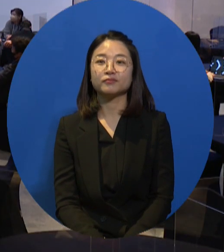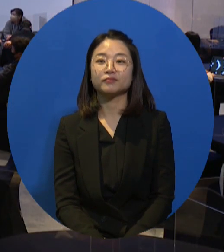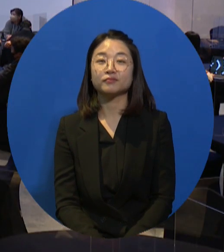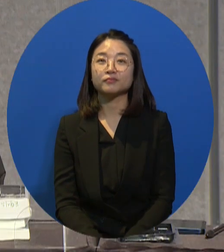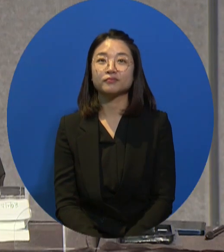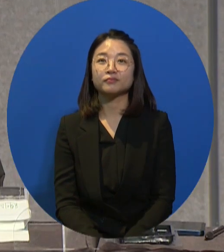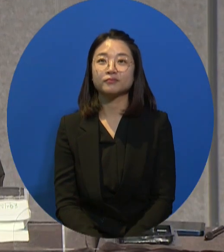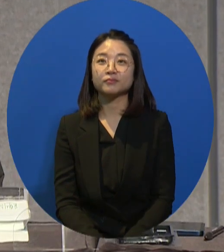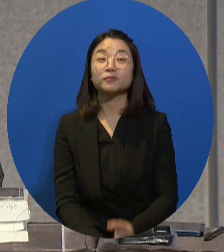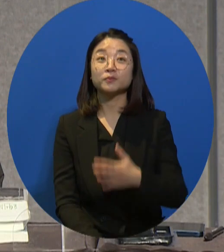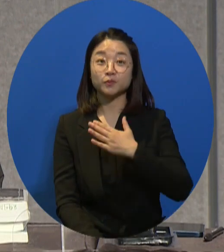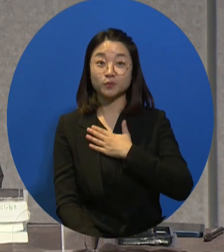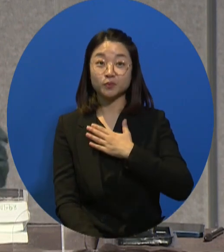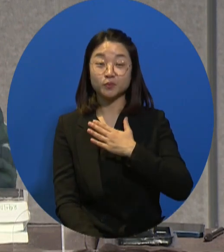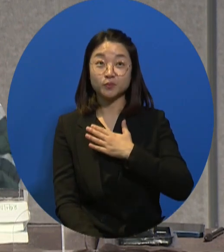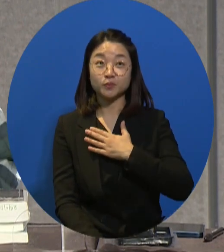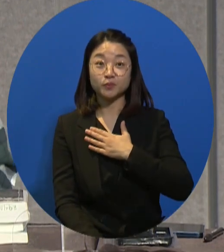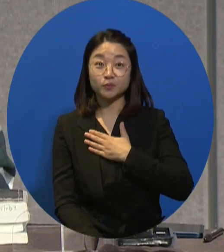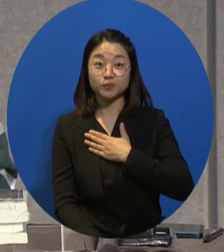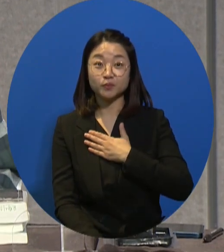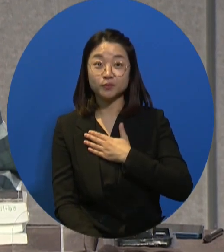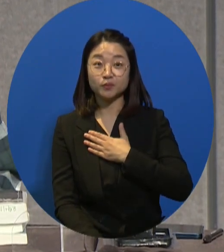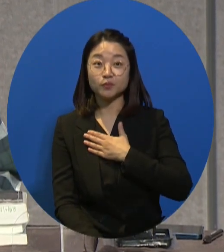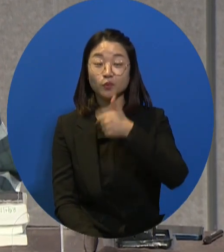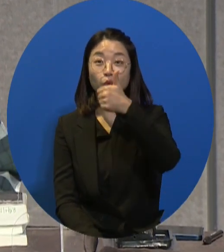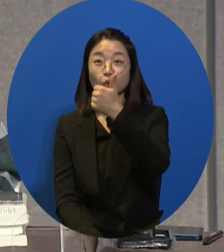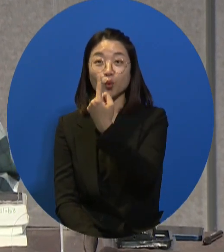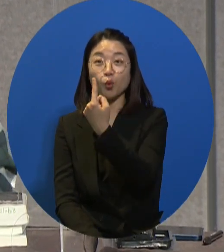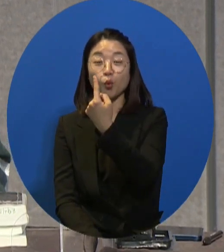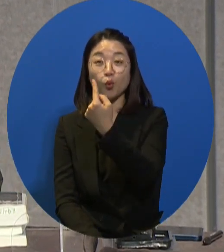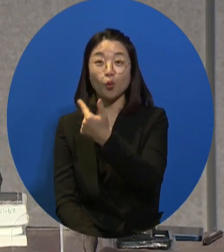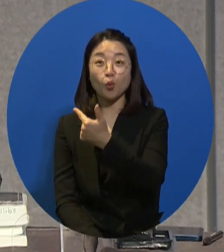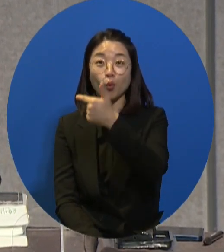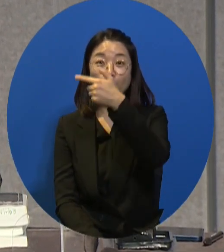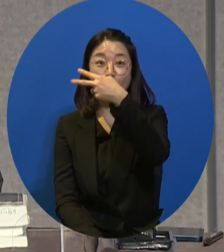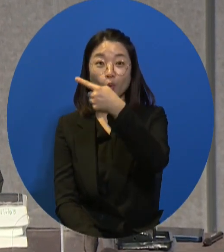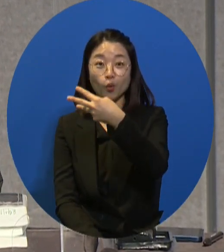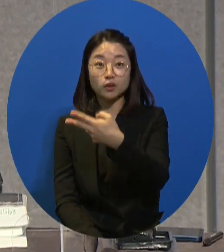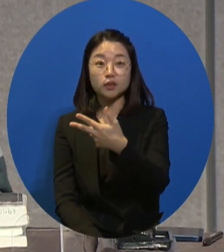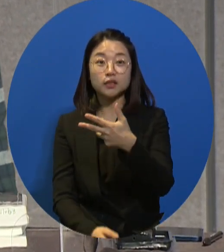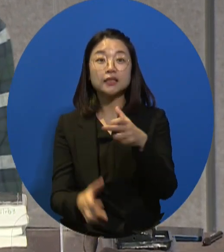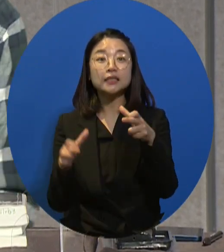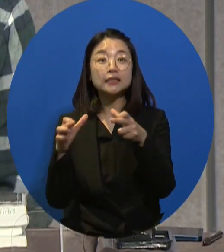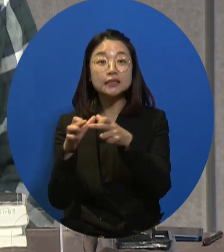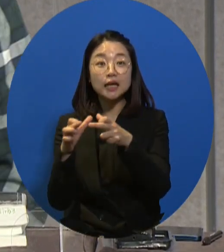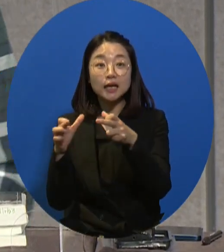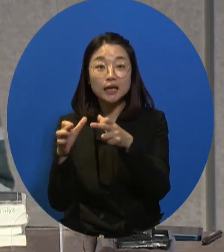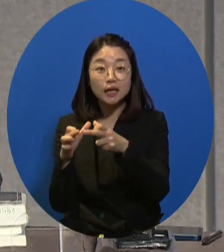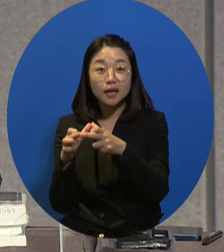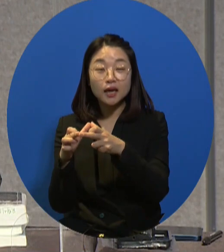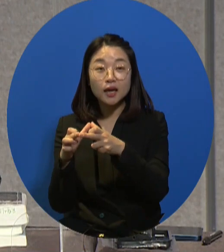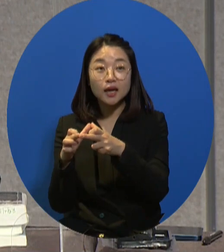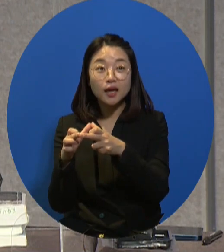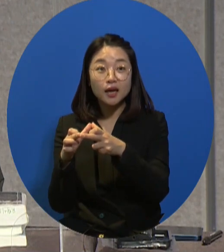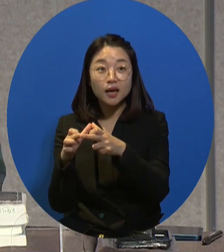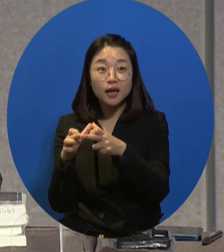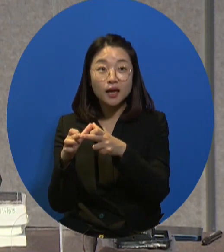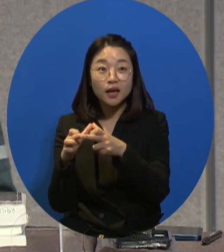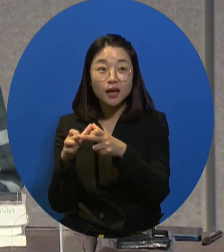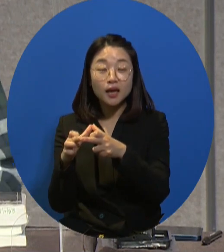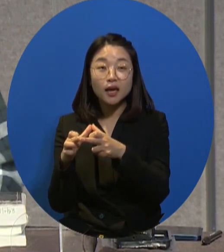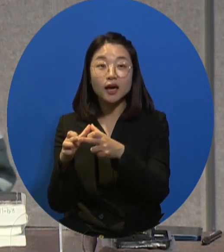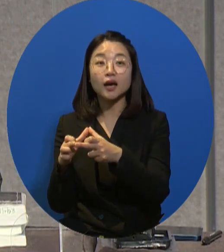pleasure and honor for me to be here. I'm from Nodil, Kungri So for Disability Studies. I'm an activist.